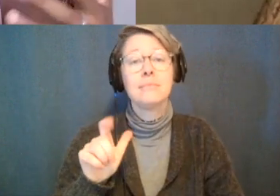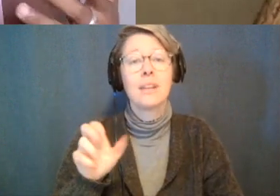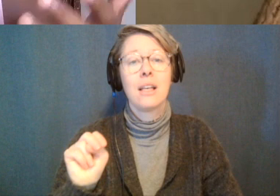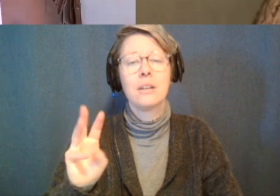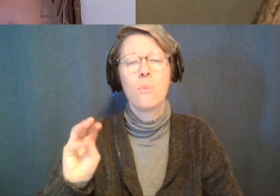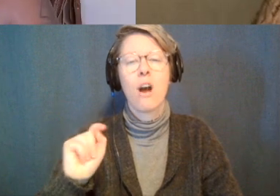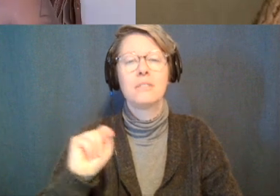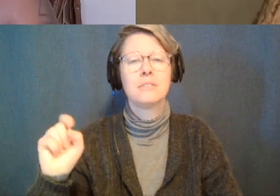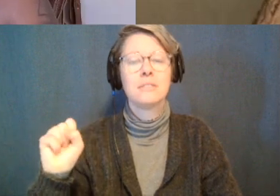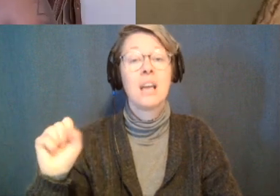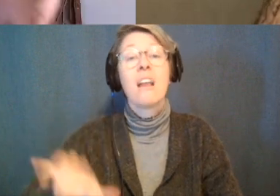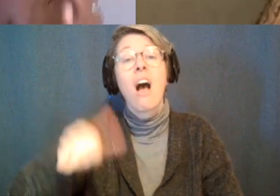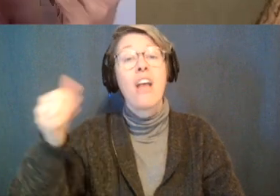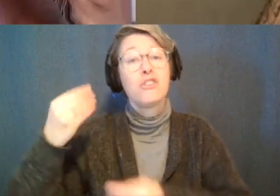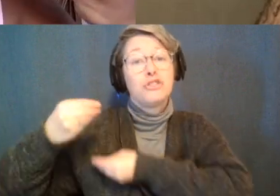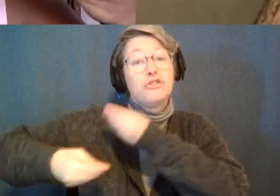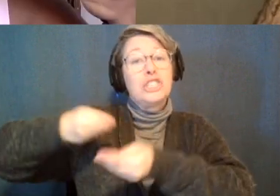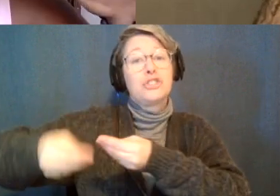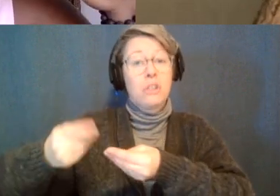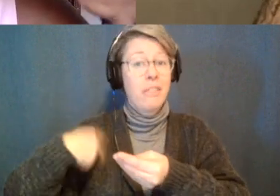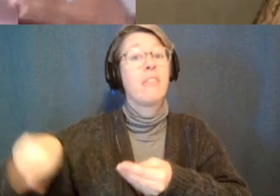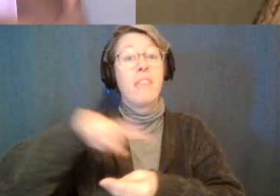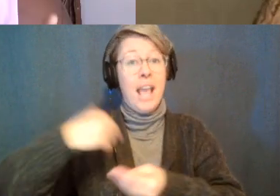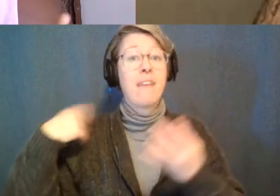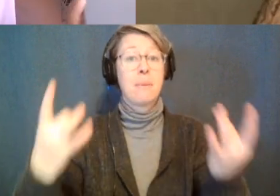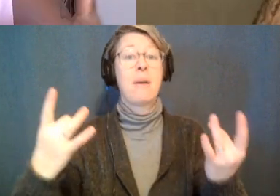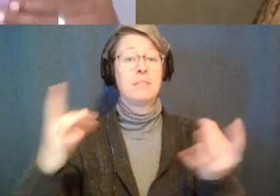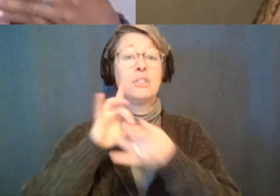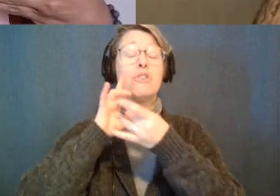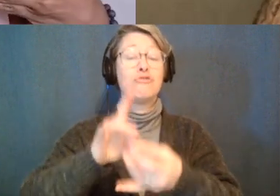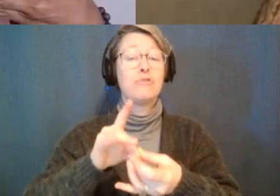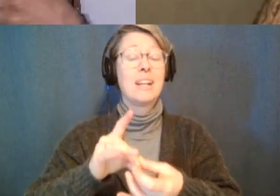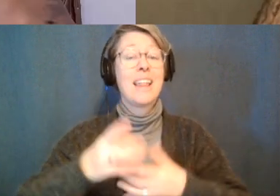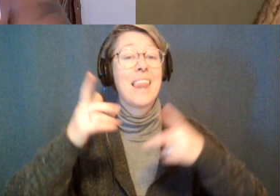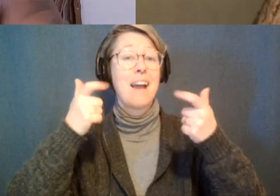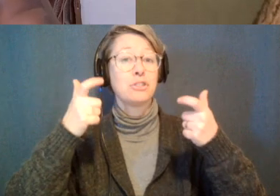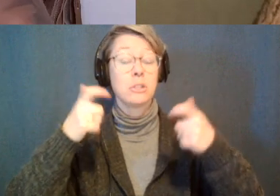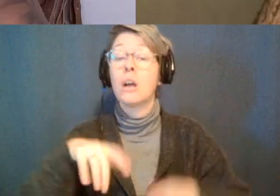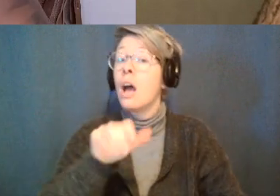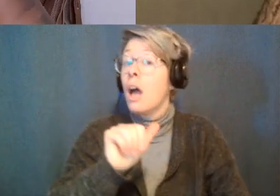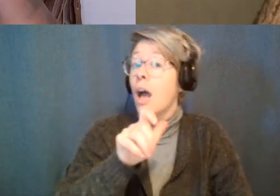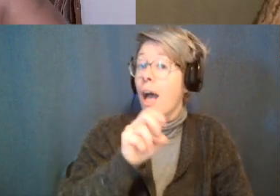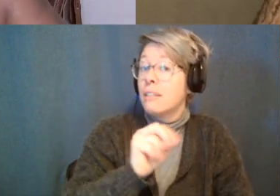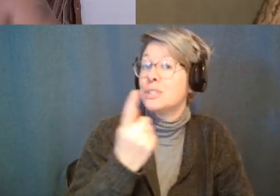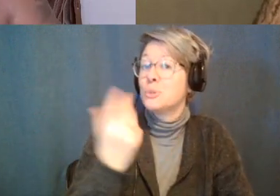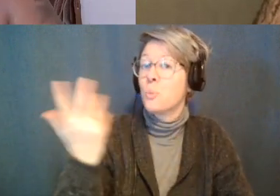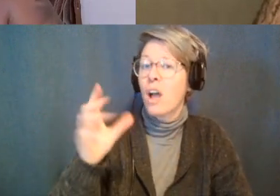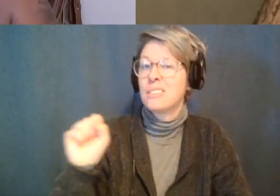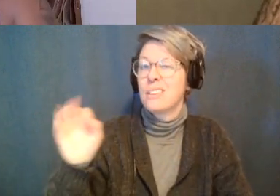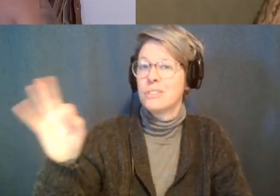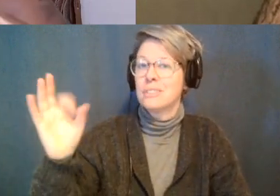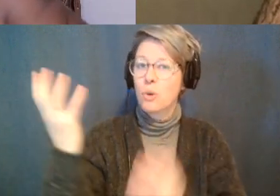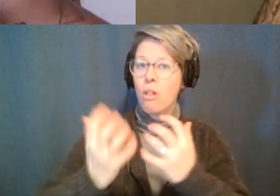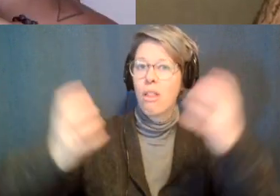did like laughing meditations alan watts when he was lecturing in san francisco he would walk into the lecture hall and with his briefcase